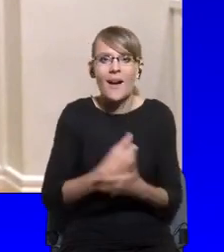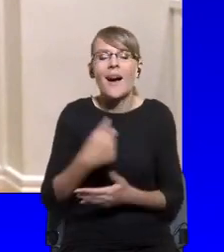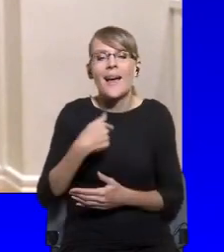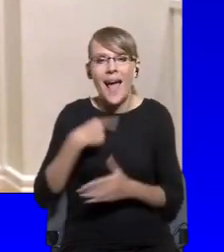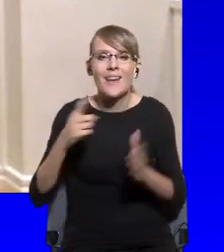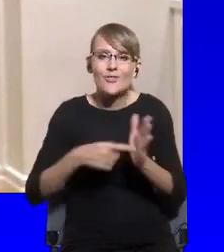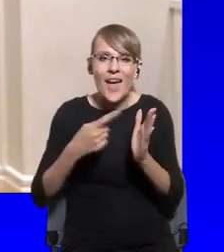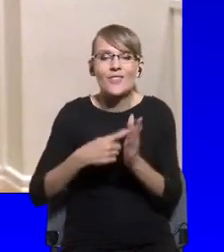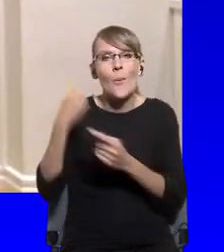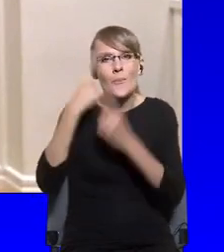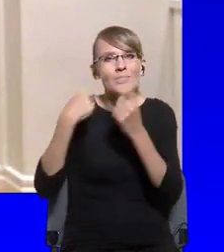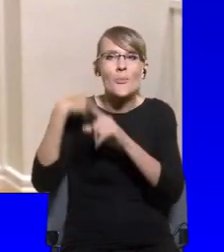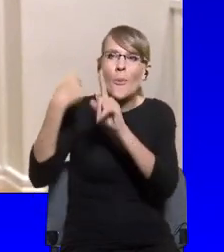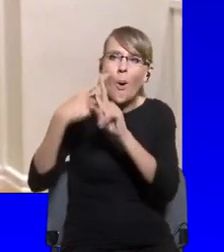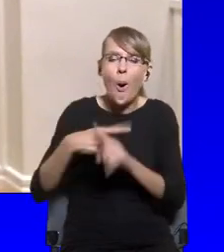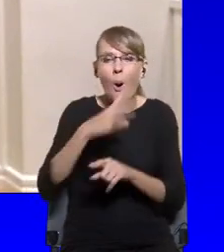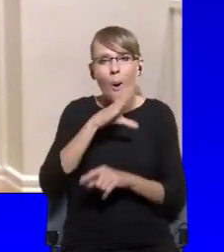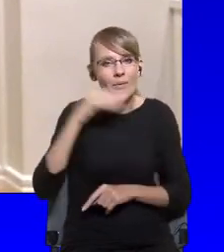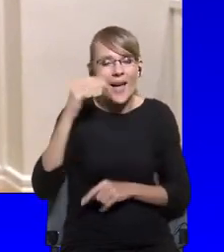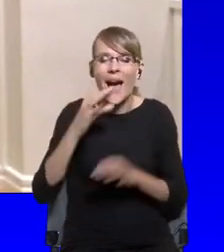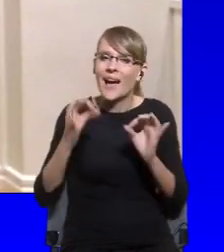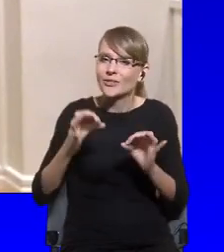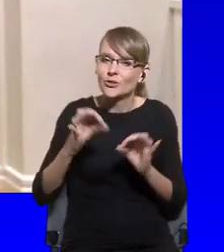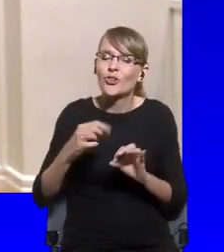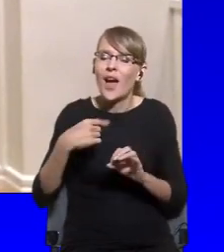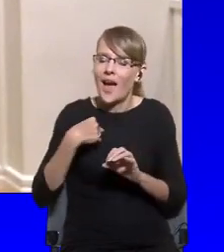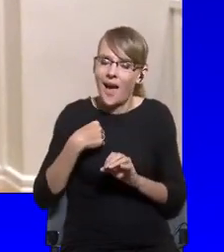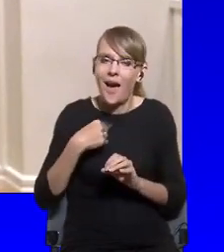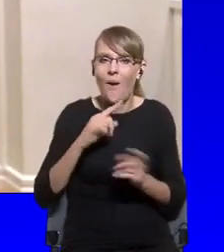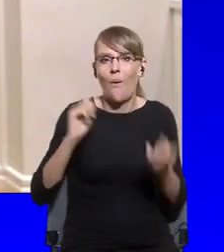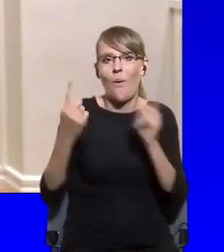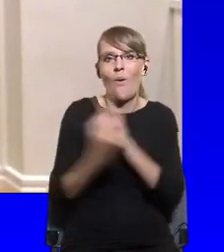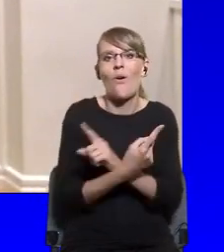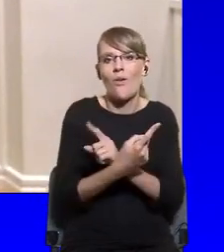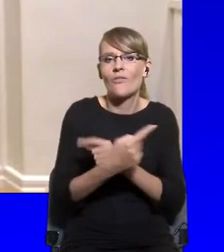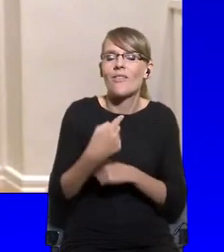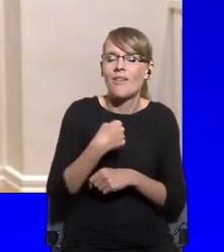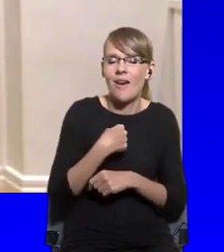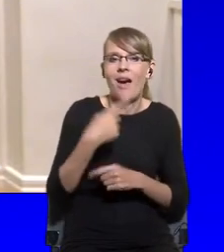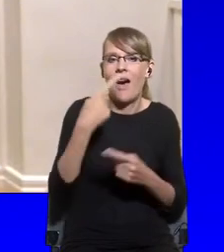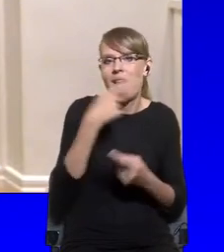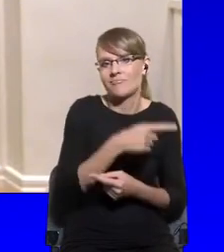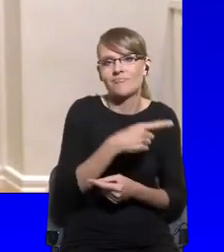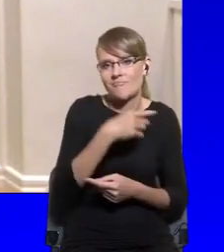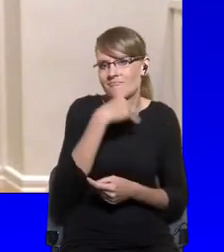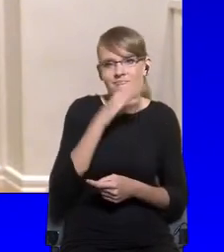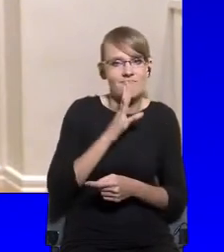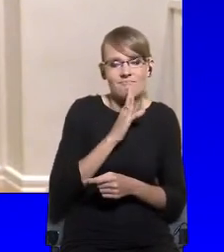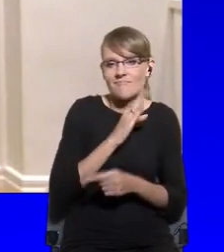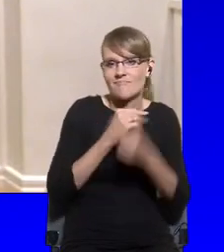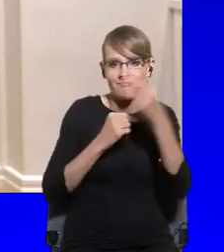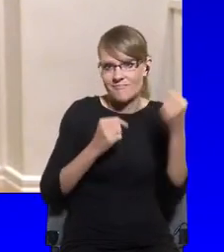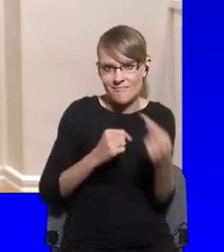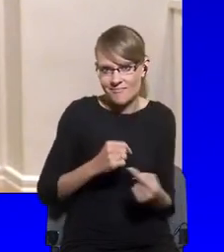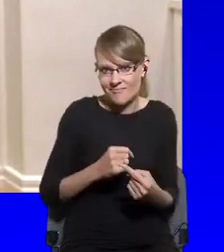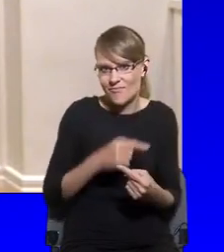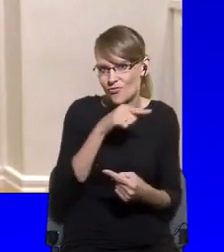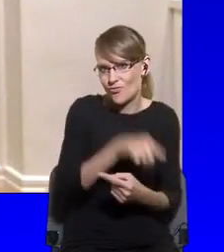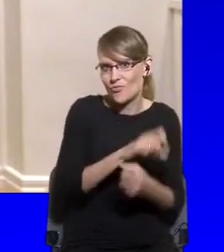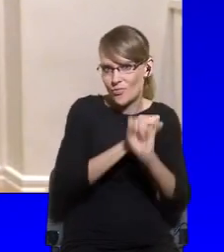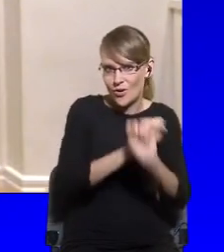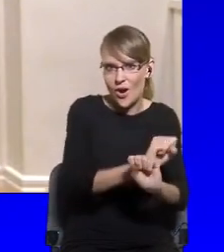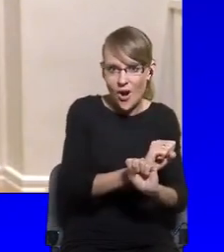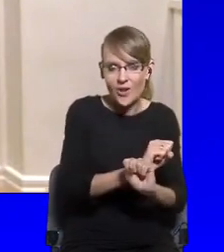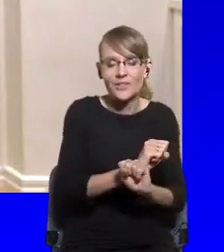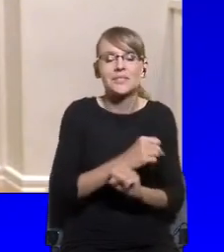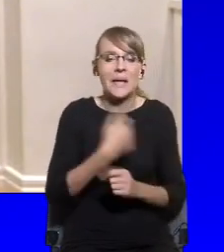So you said that COVID-19 could be sort of an ejection of accountability, because we